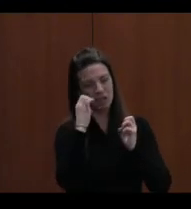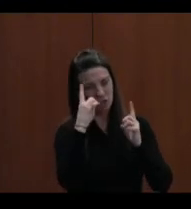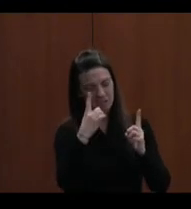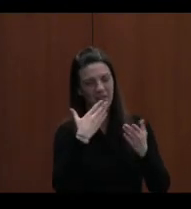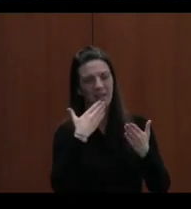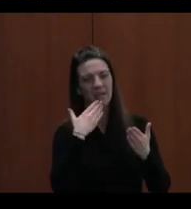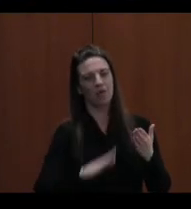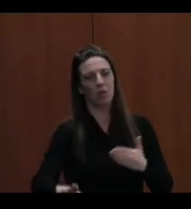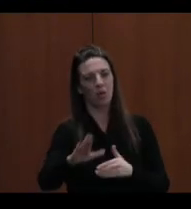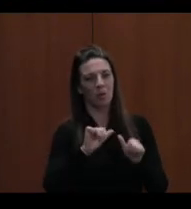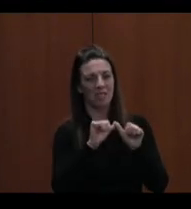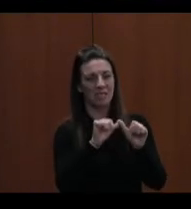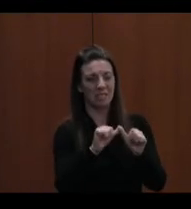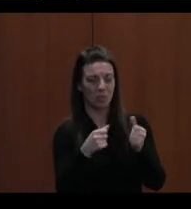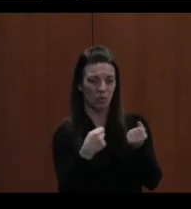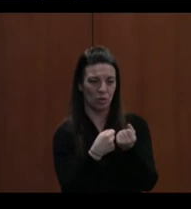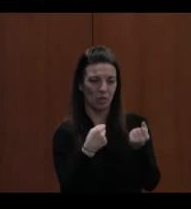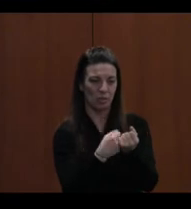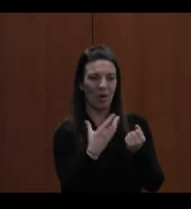leadership in languages.